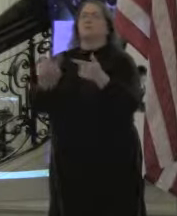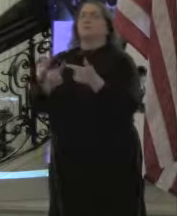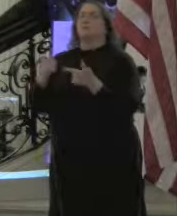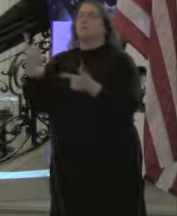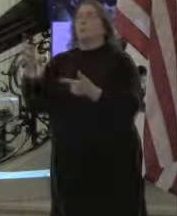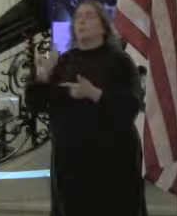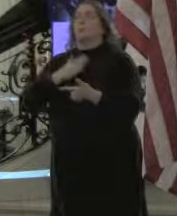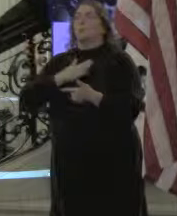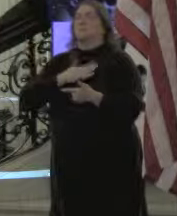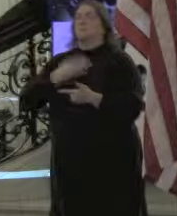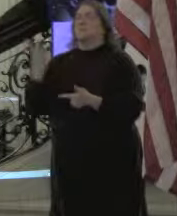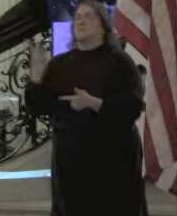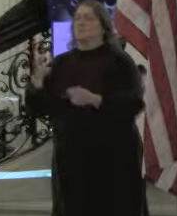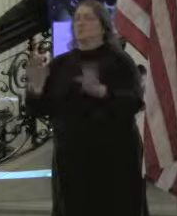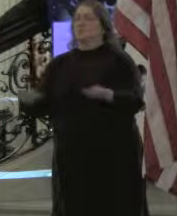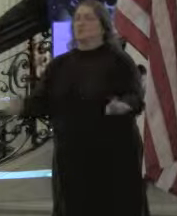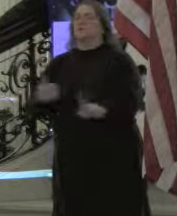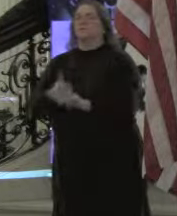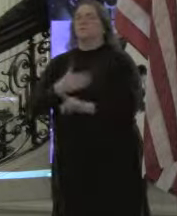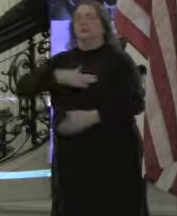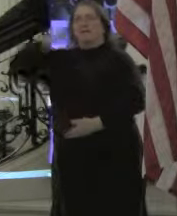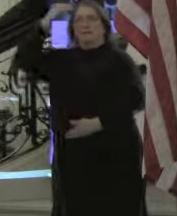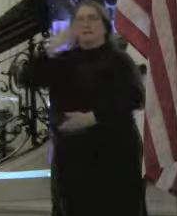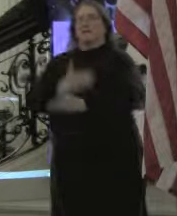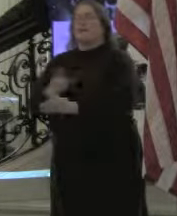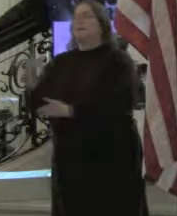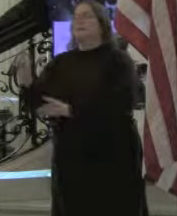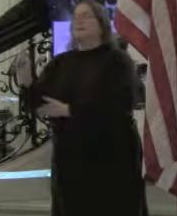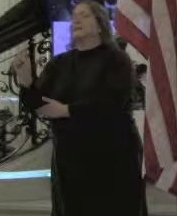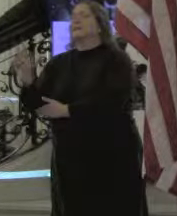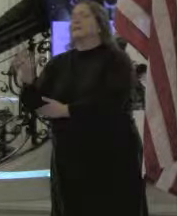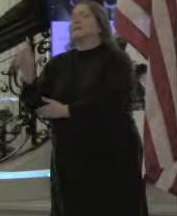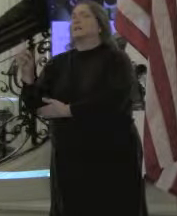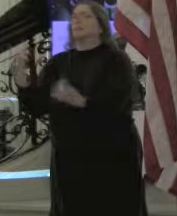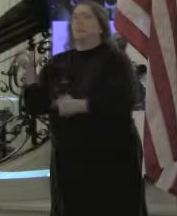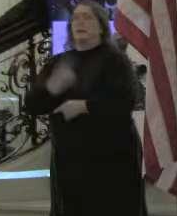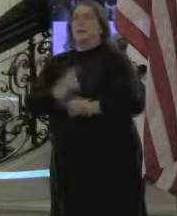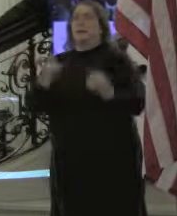my children, one of my four children. This is my son, David, who joined me as well.